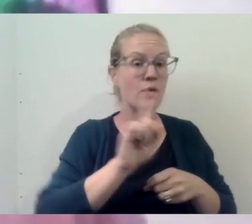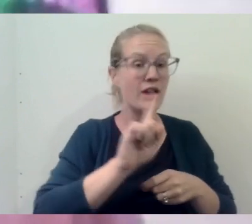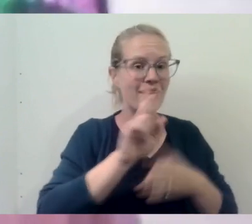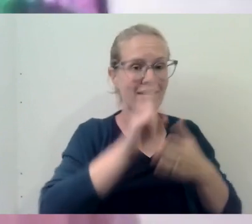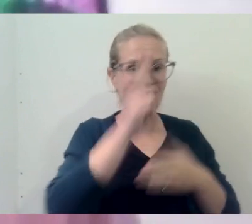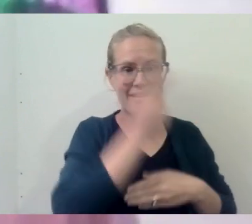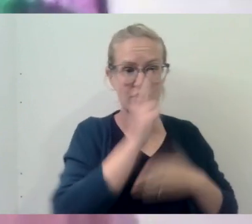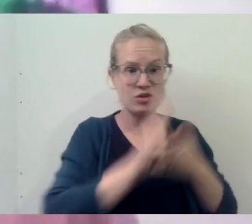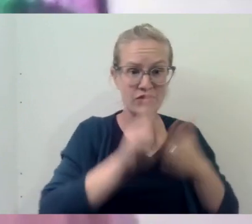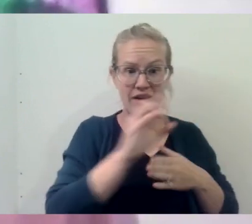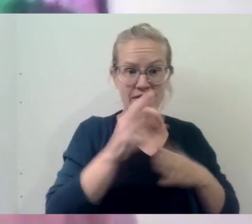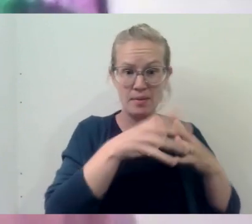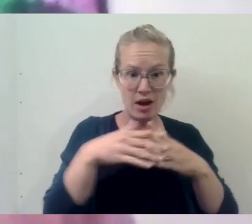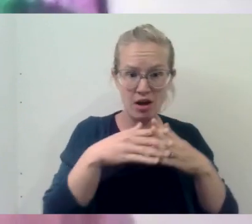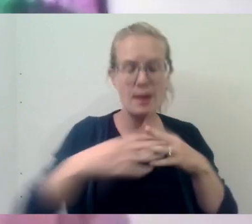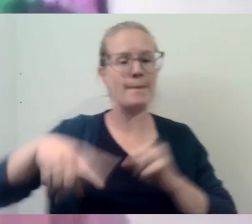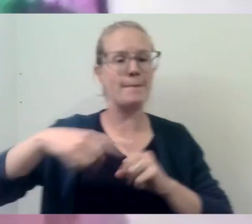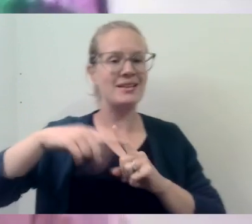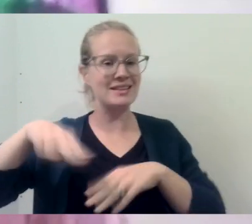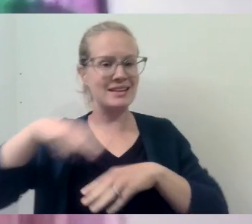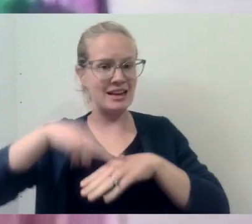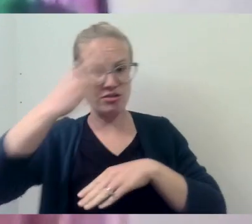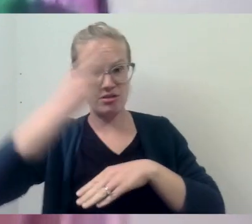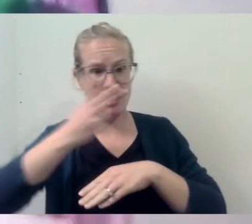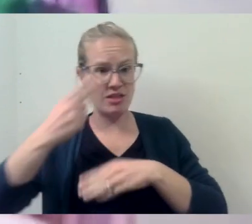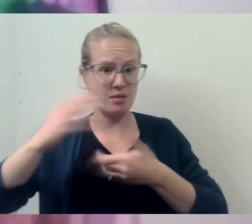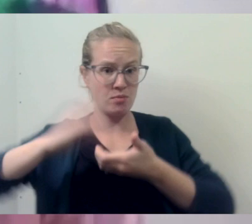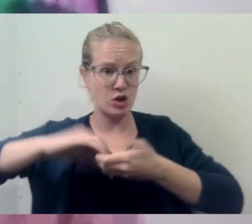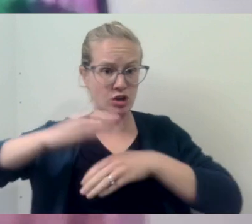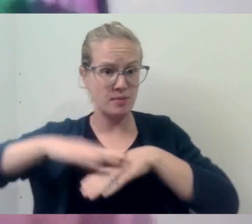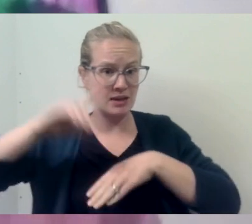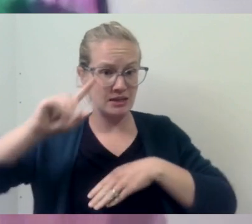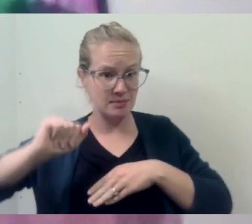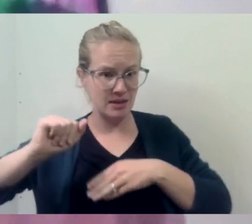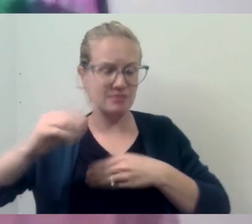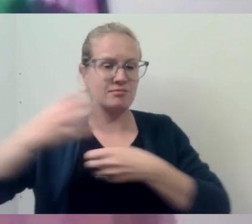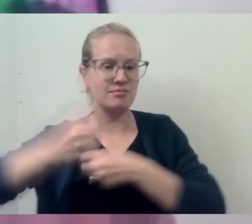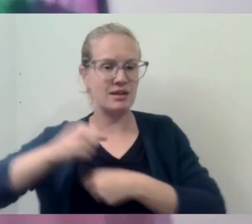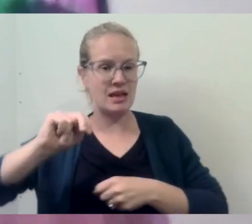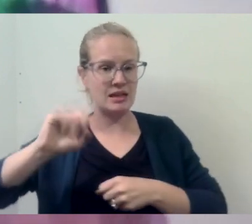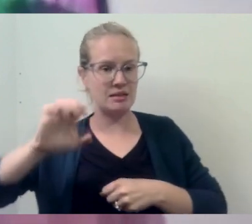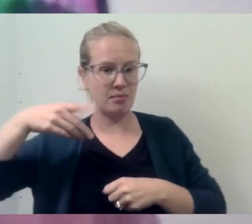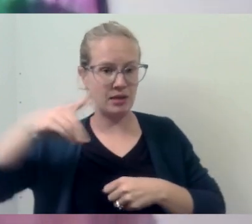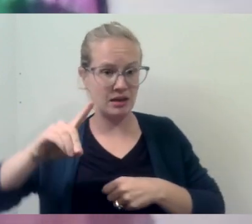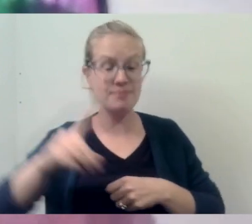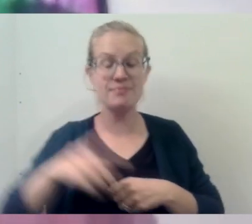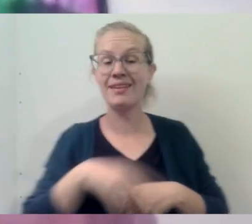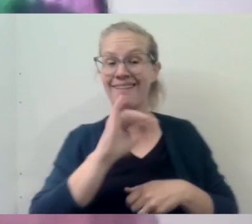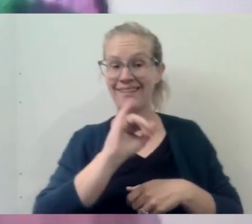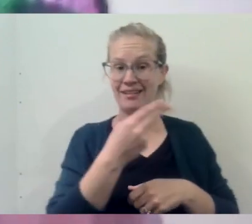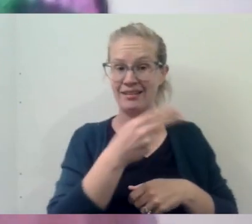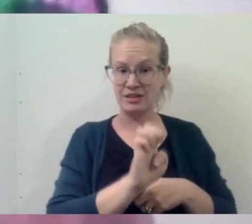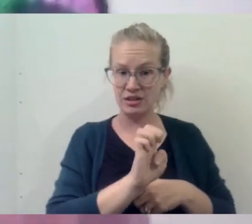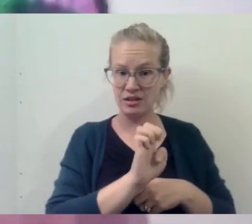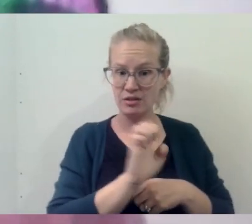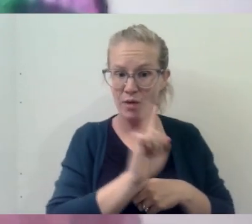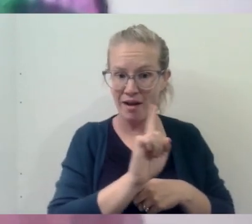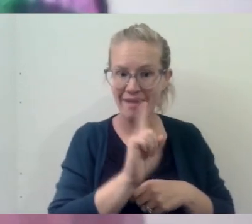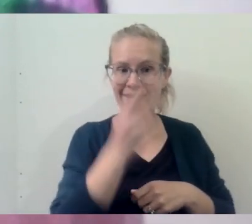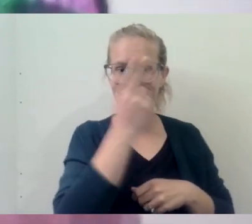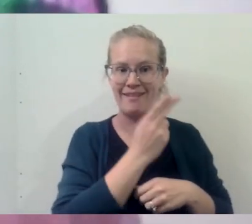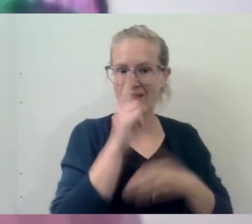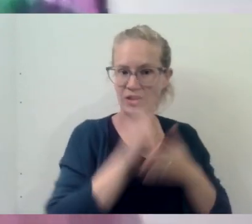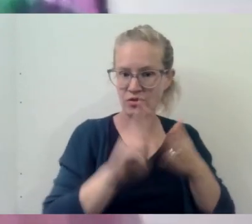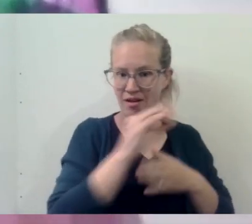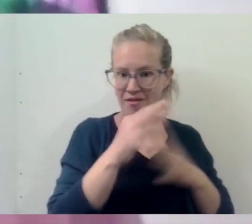and the National Catholic Partnership on Disability. The Institute for Human Ecology is located at the